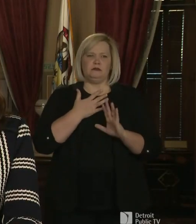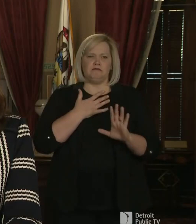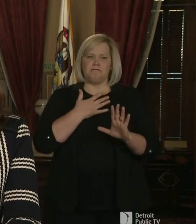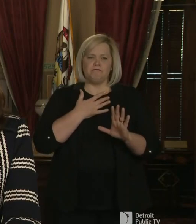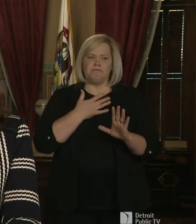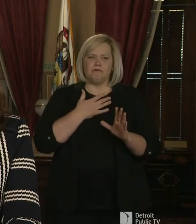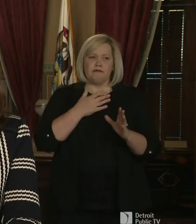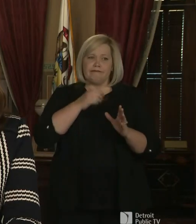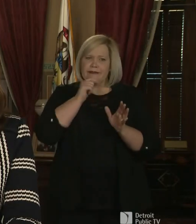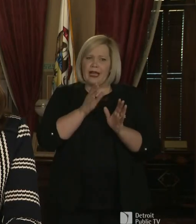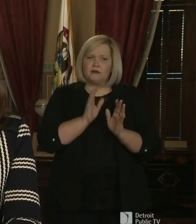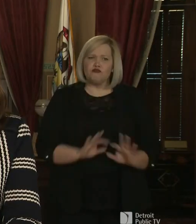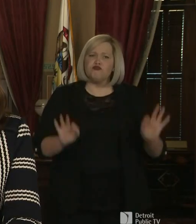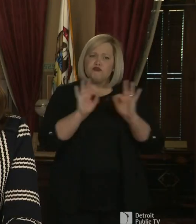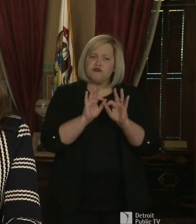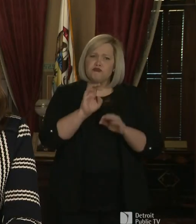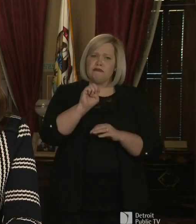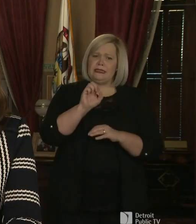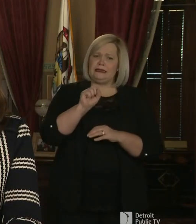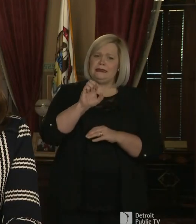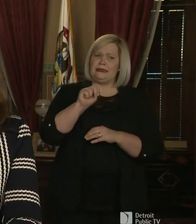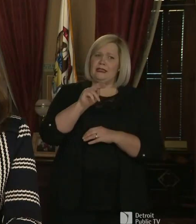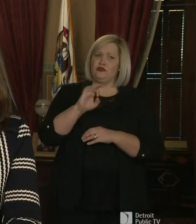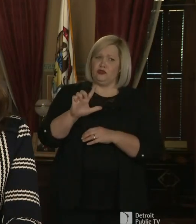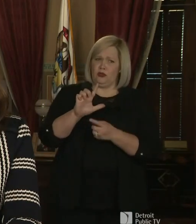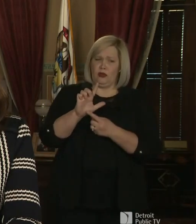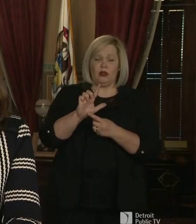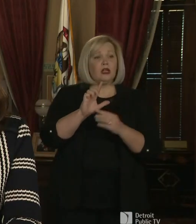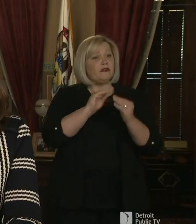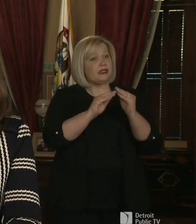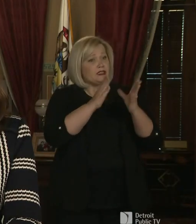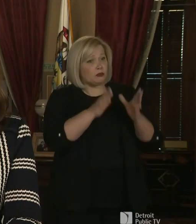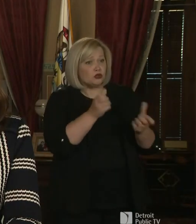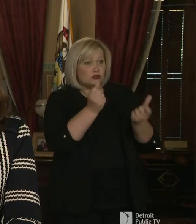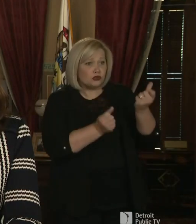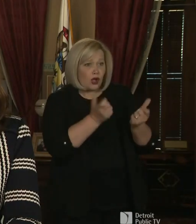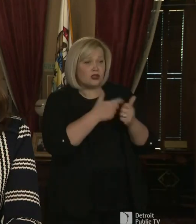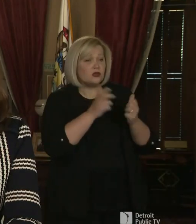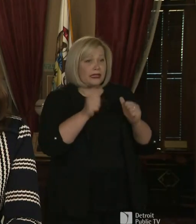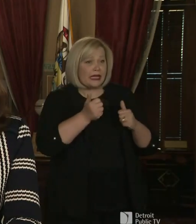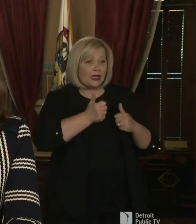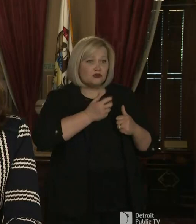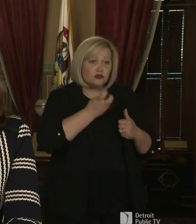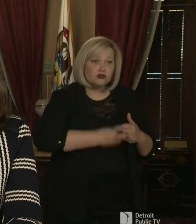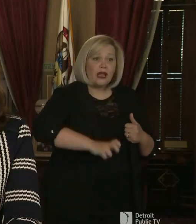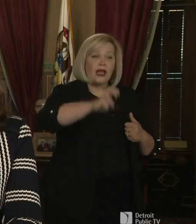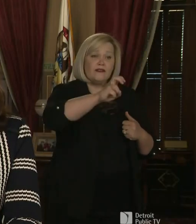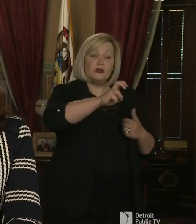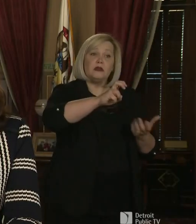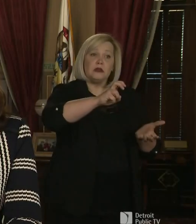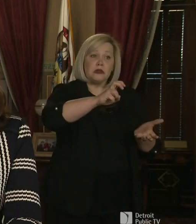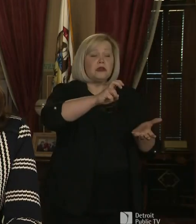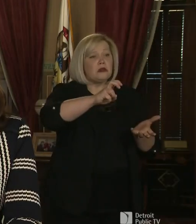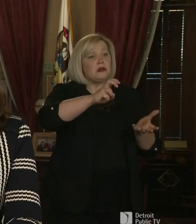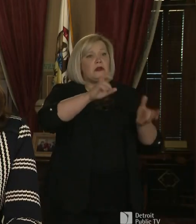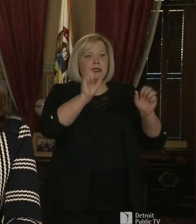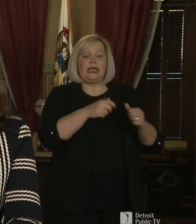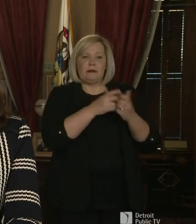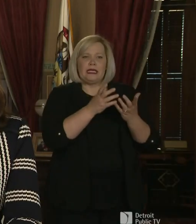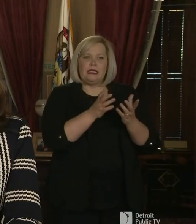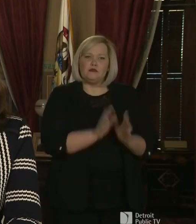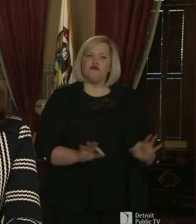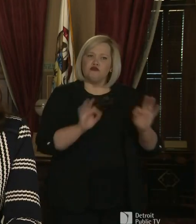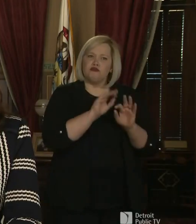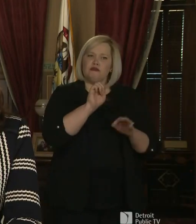you know, essential. And, uh, fixing someone's car though, so that they can continue to travel, uh, does fall into that essential